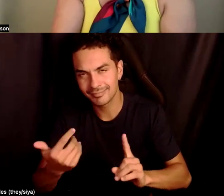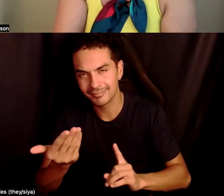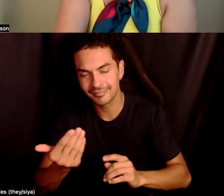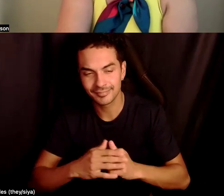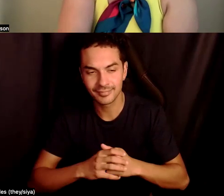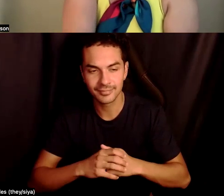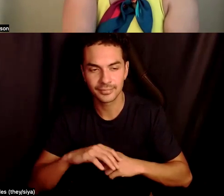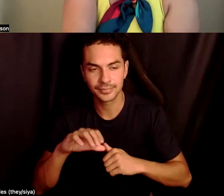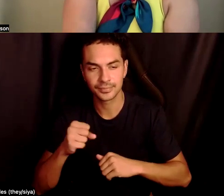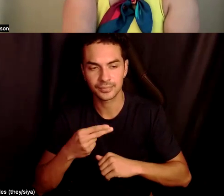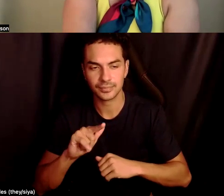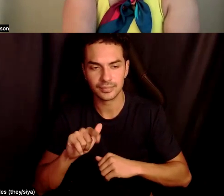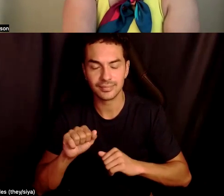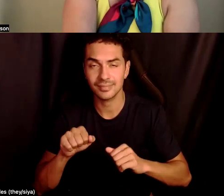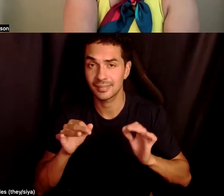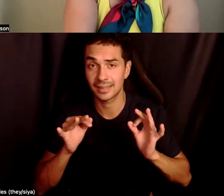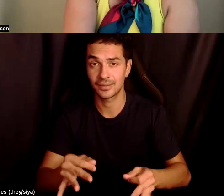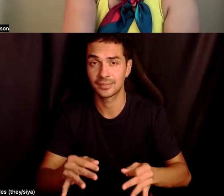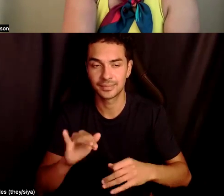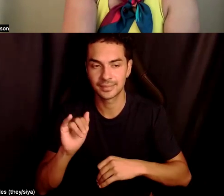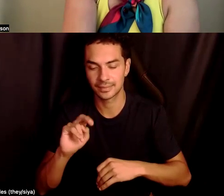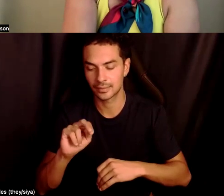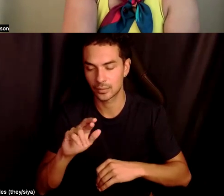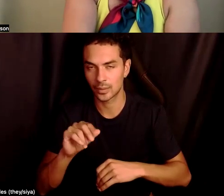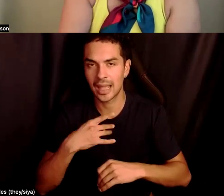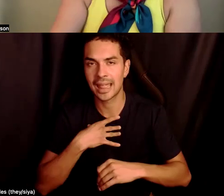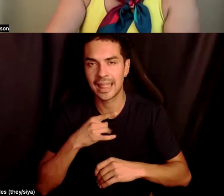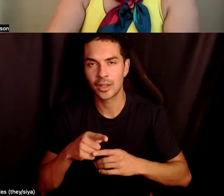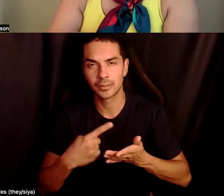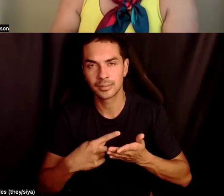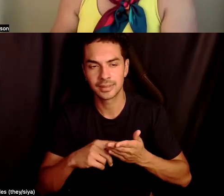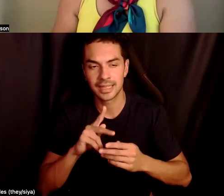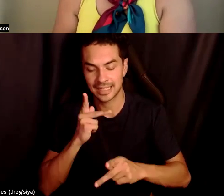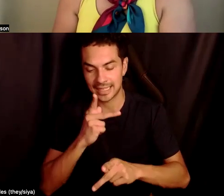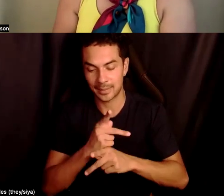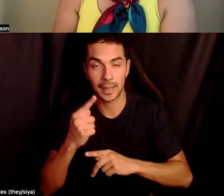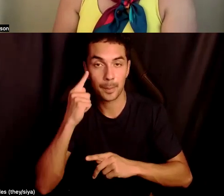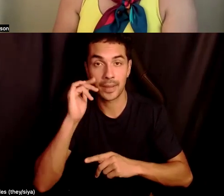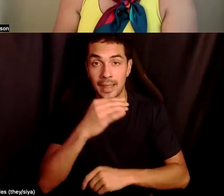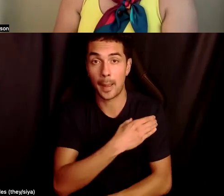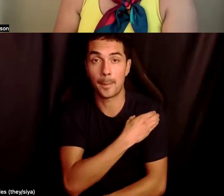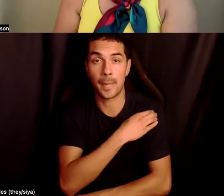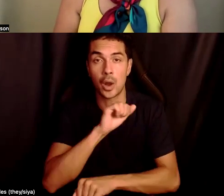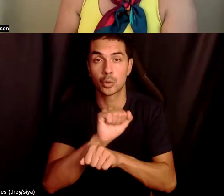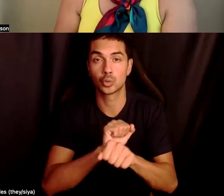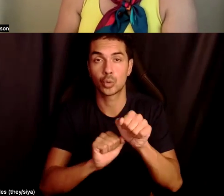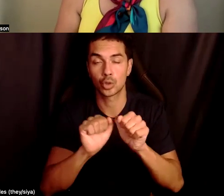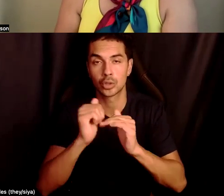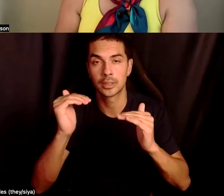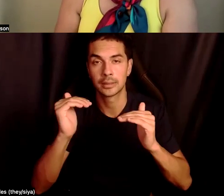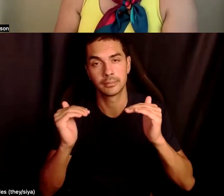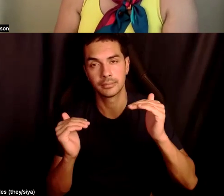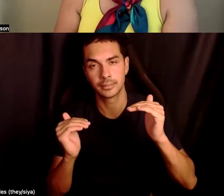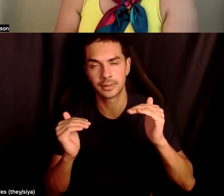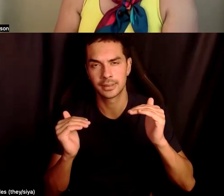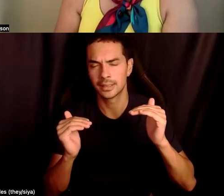Yes, definitely. Um, Ingrid, I like how you put that, you know, really keeping in mind that power structure and, um, really empowering our